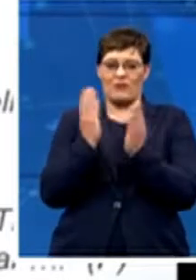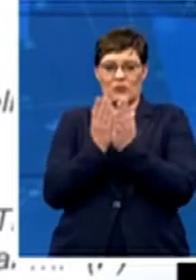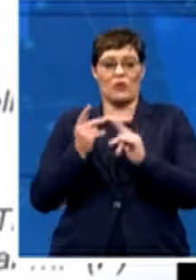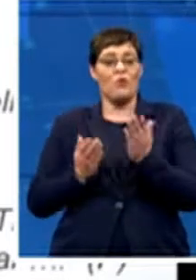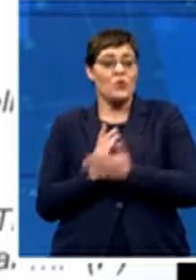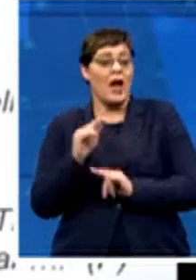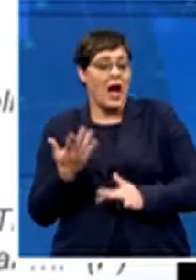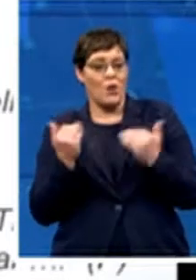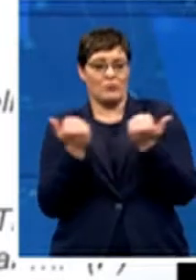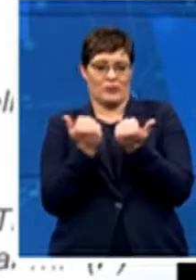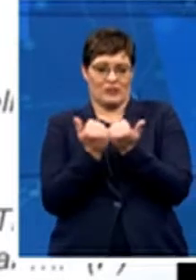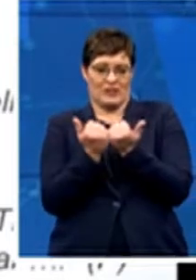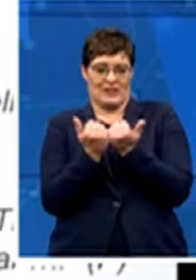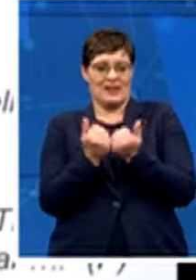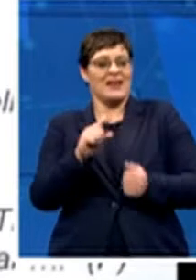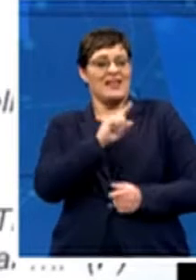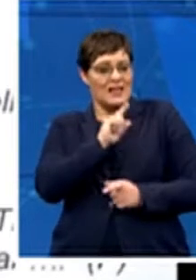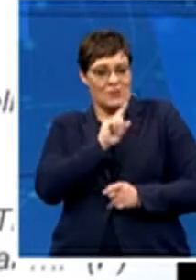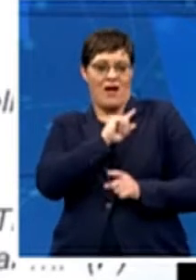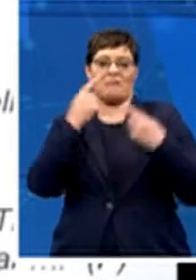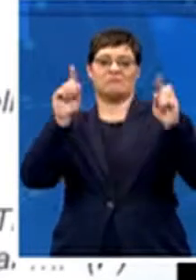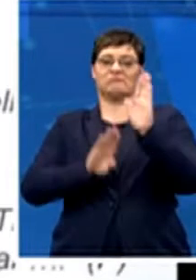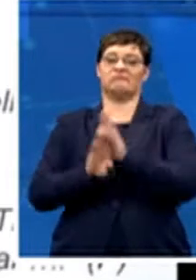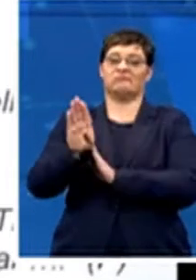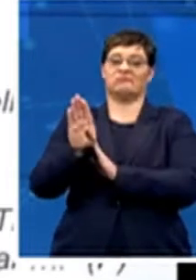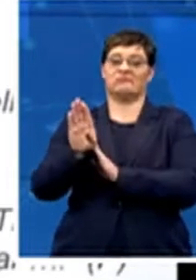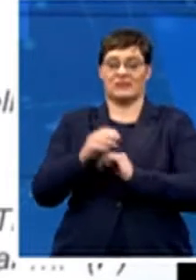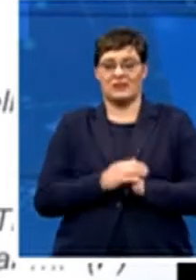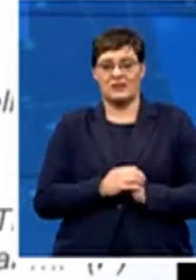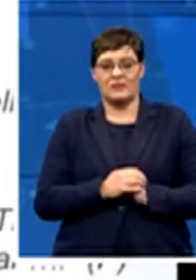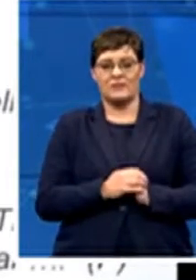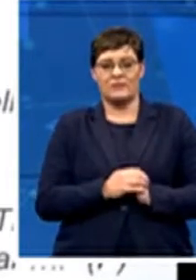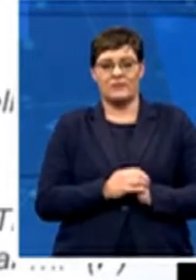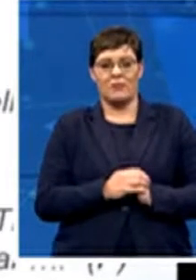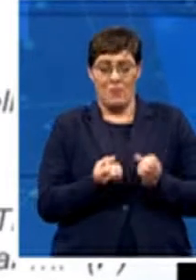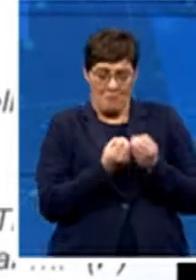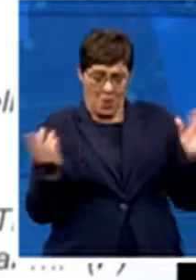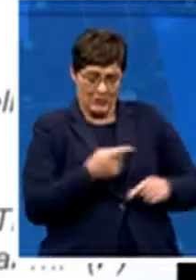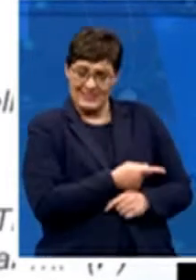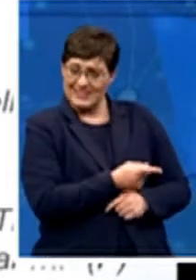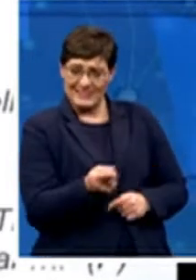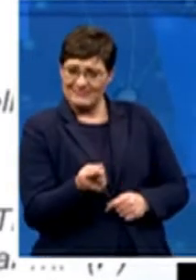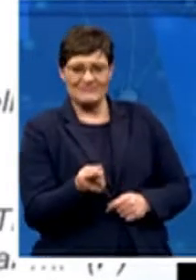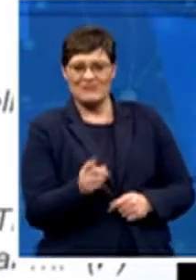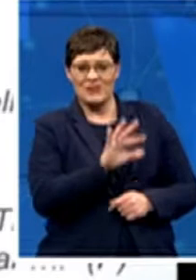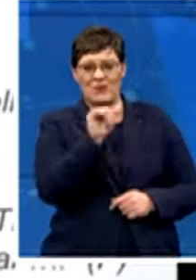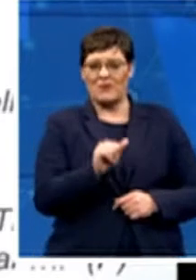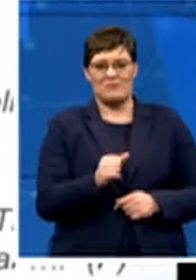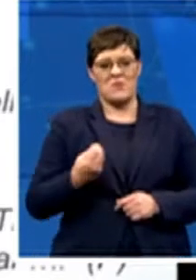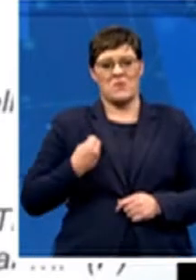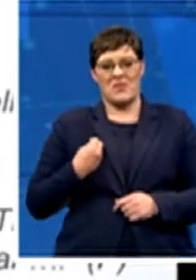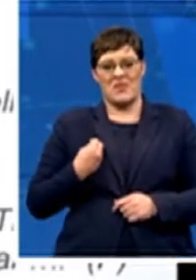succeeded. But as we know, for the vast majority of South African youngsters, they do not have that